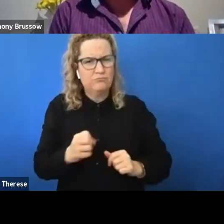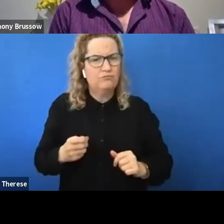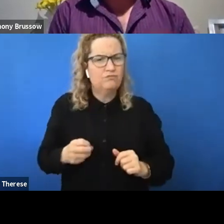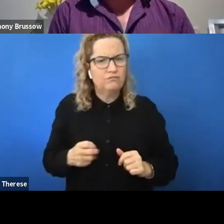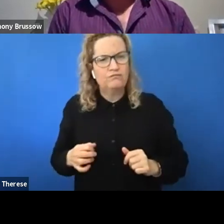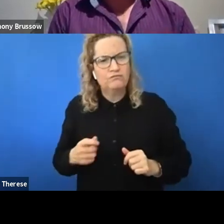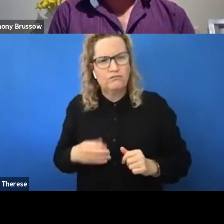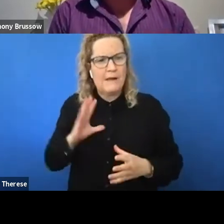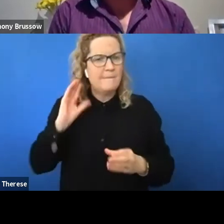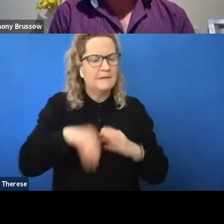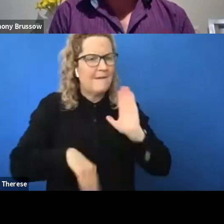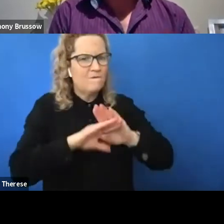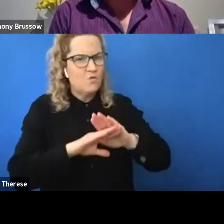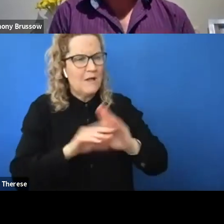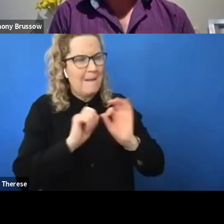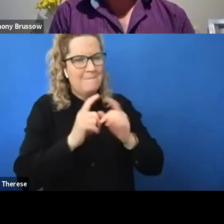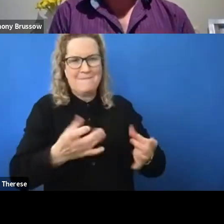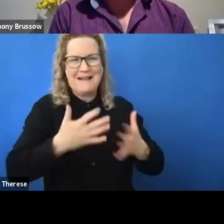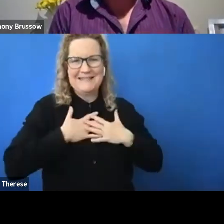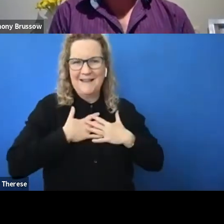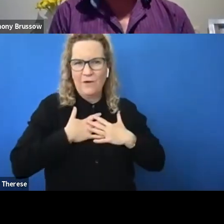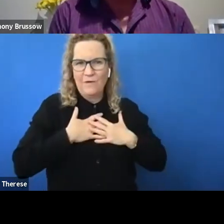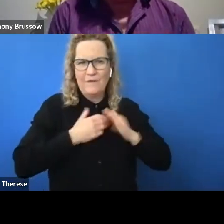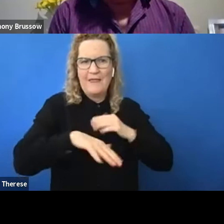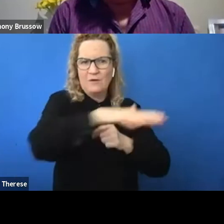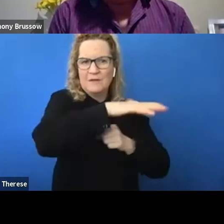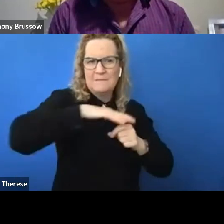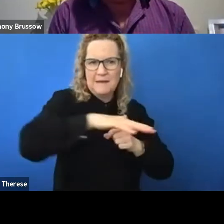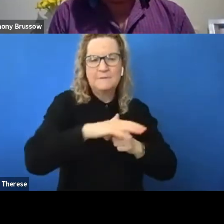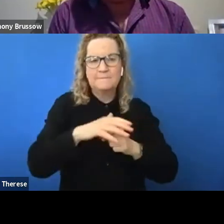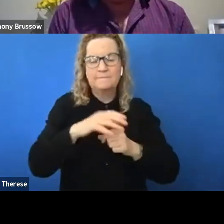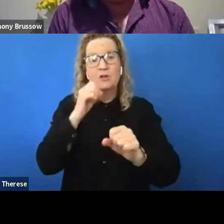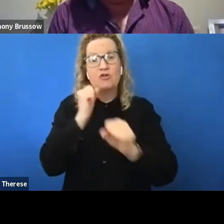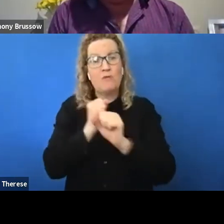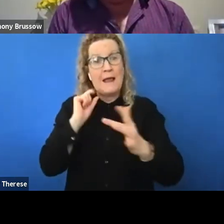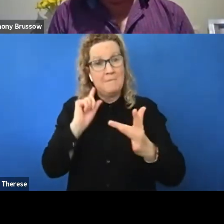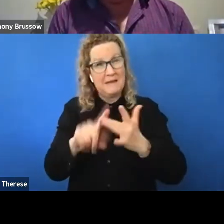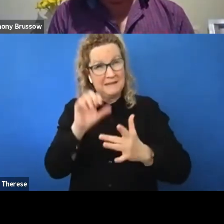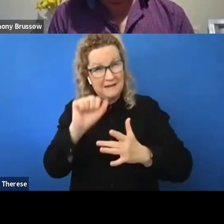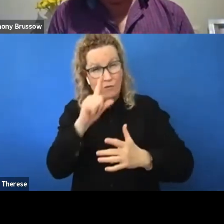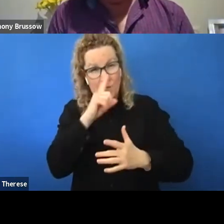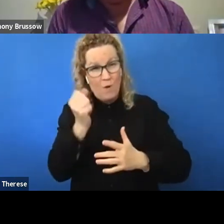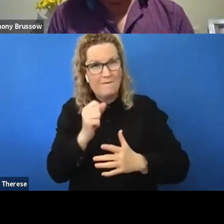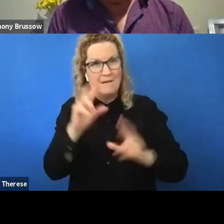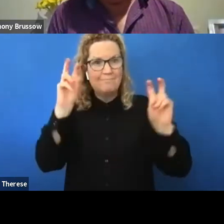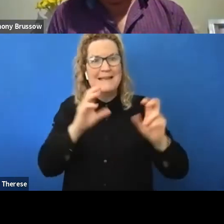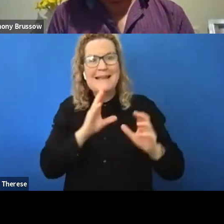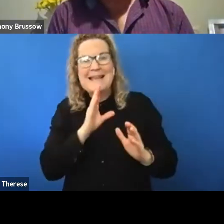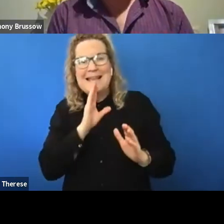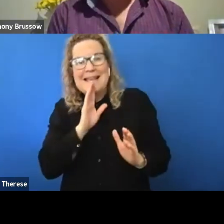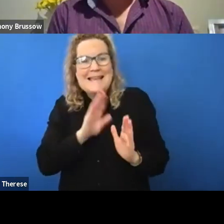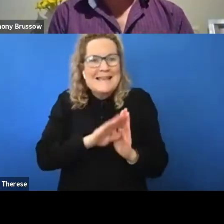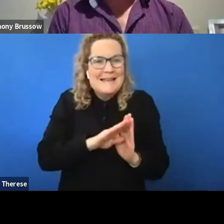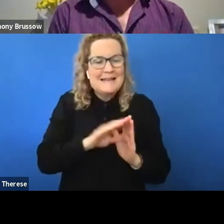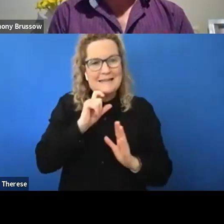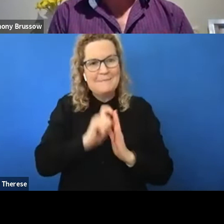That's a really important point for people with hidden disabilities because, you know,